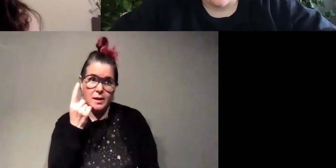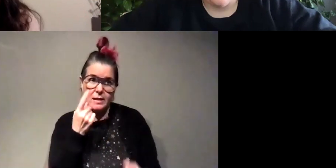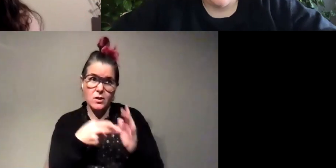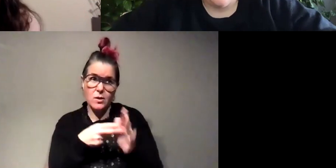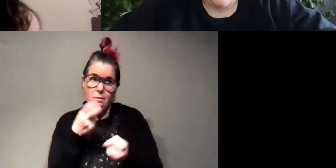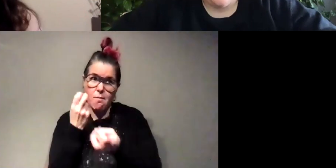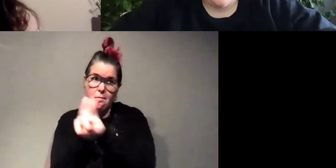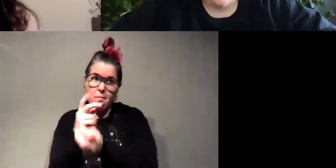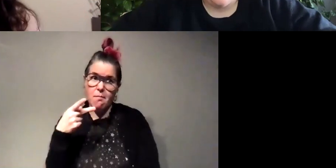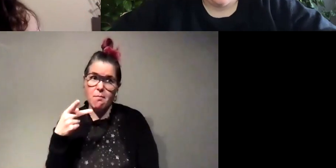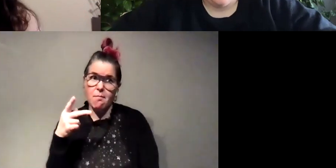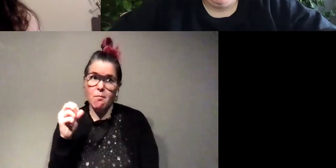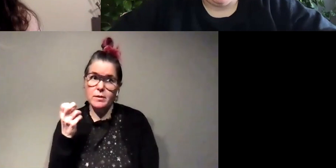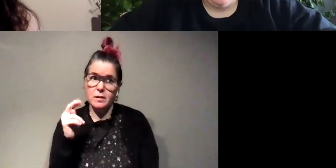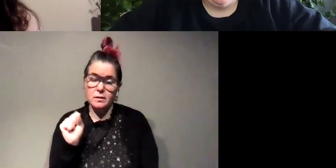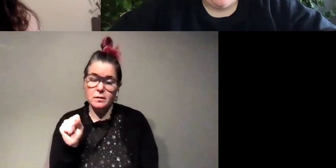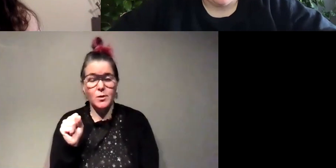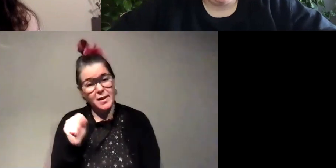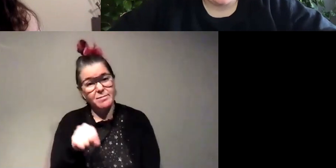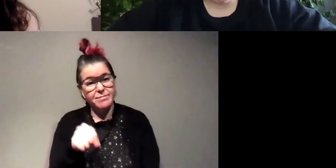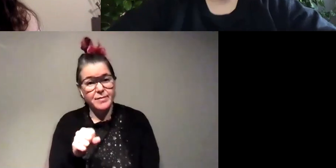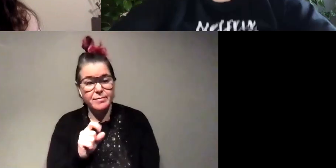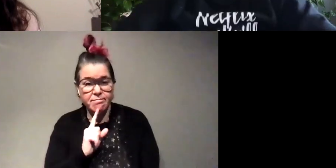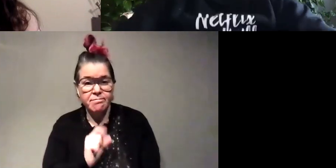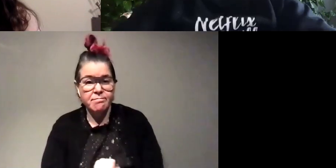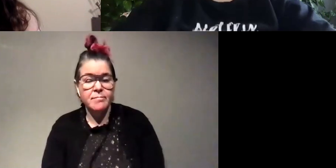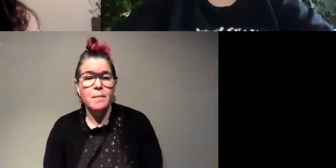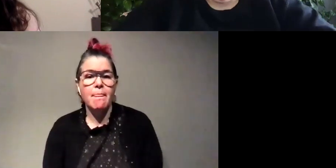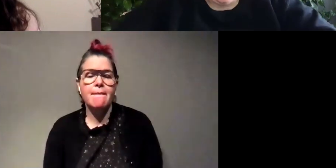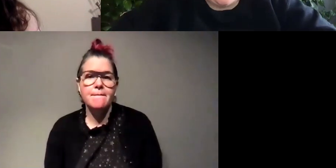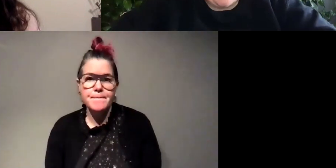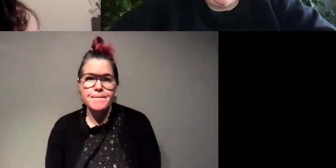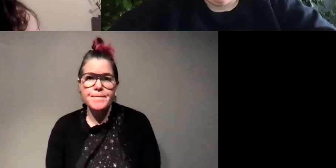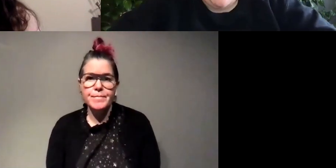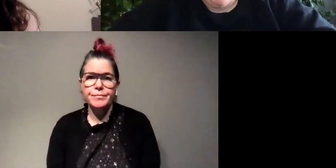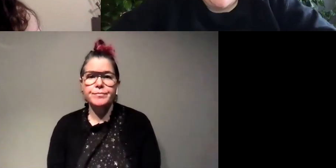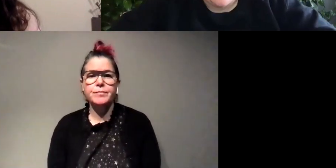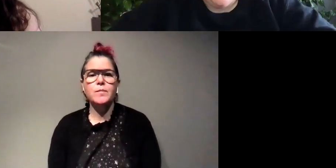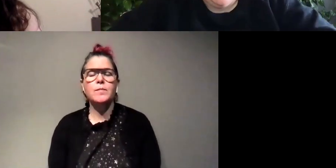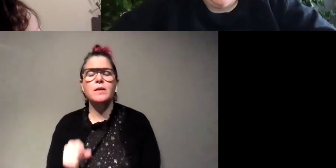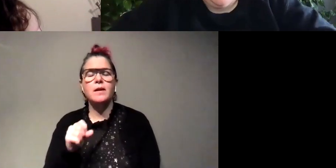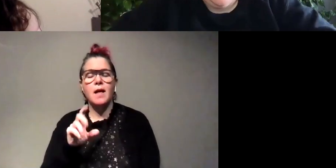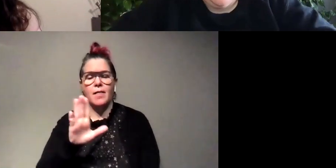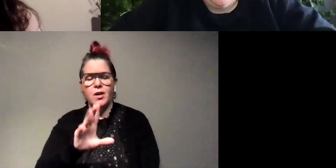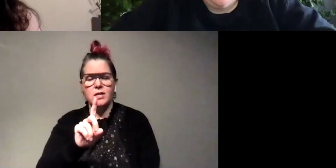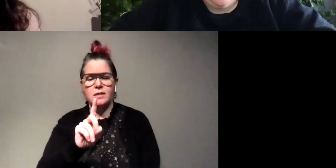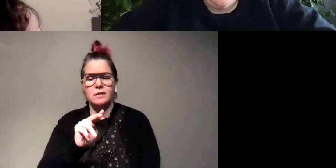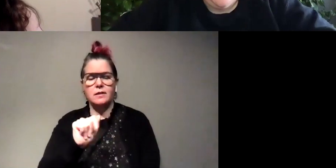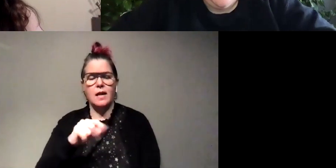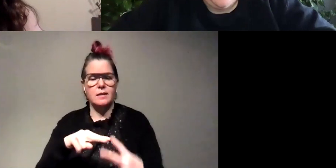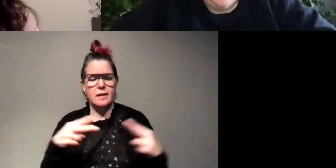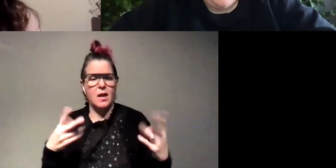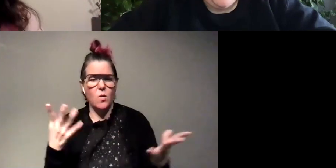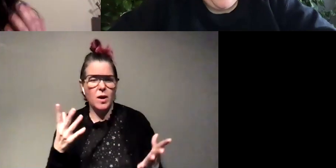it yeah yeah um what is cool about the dna of fireflies um